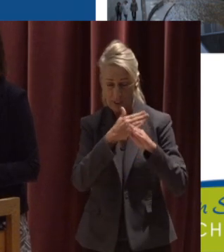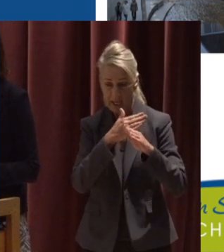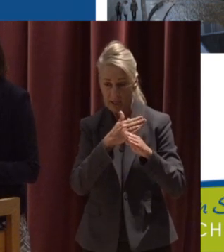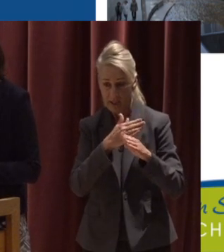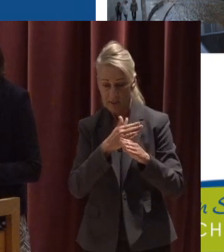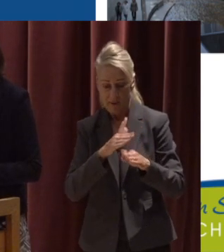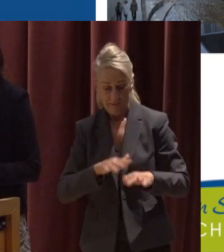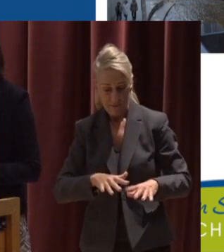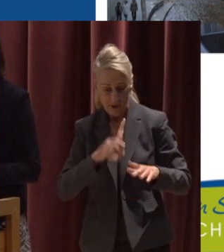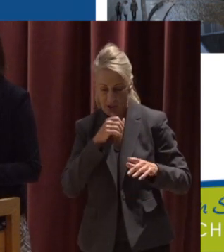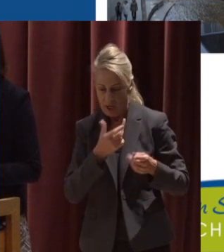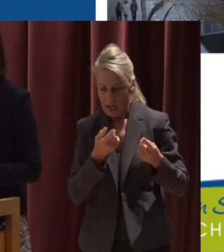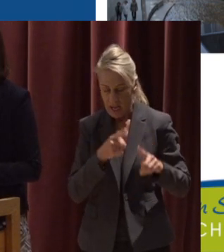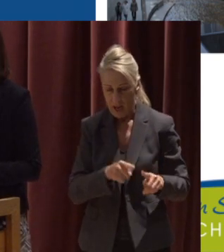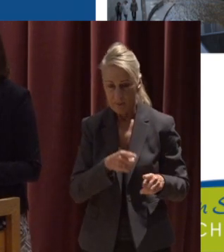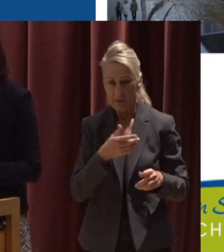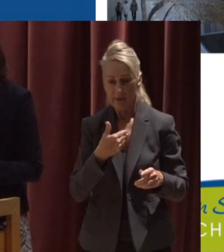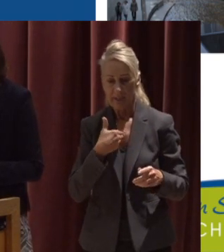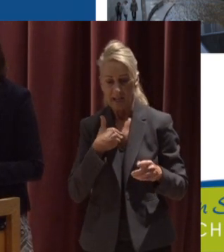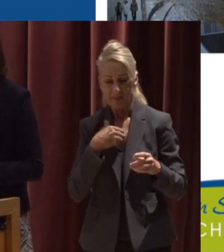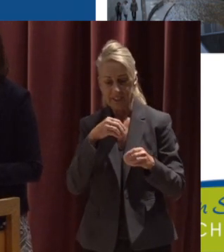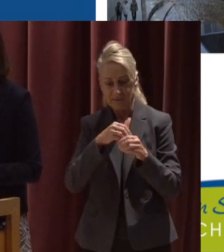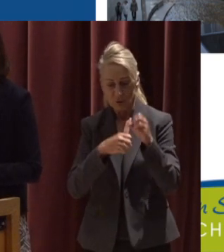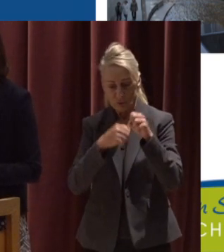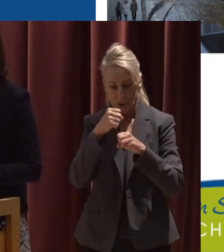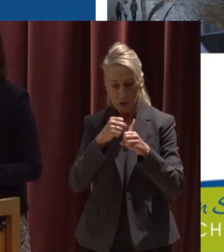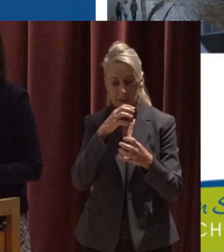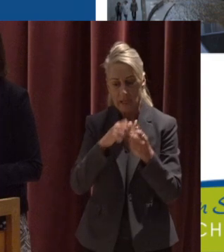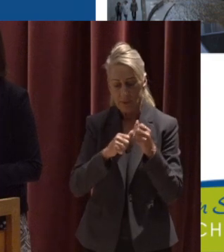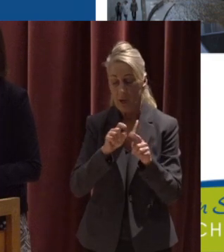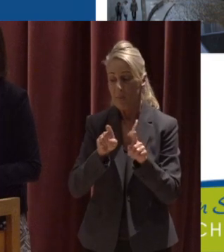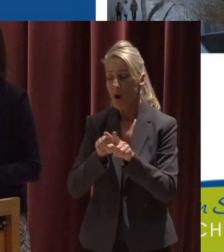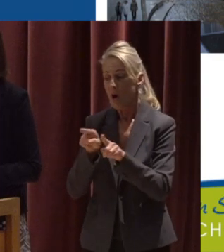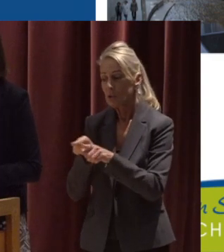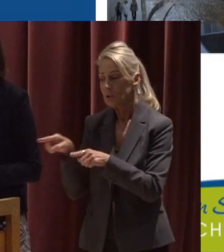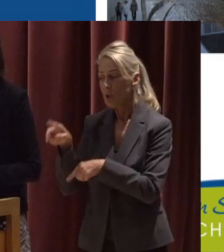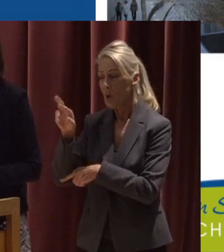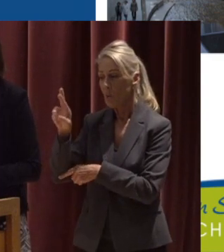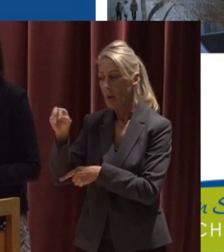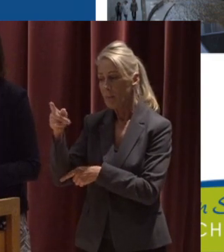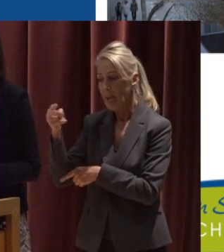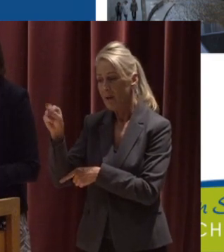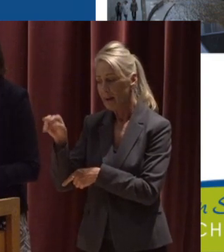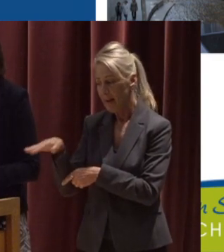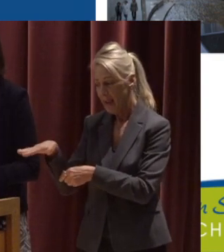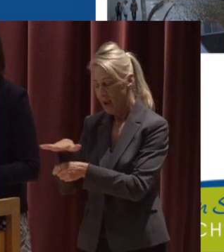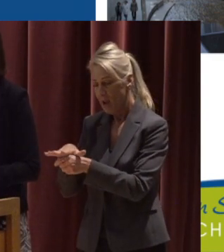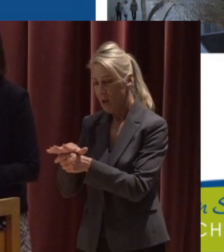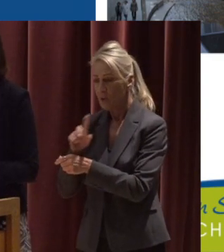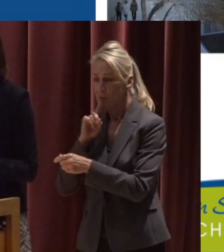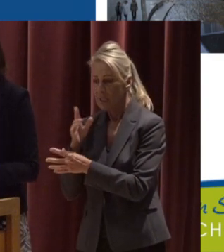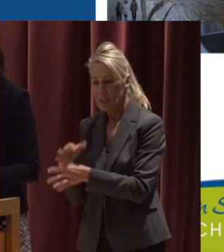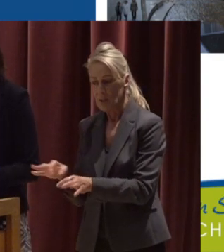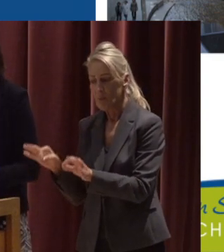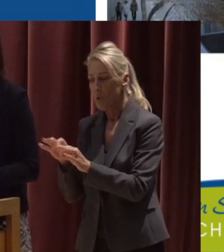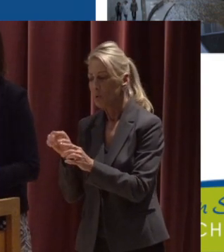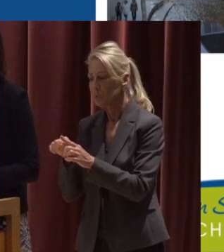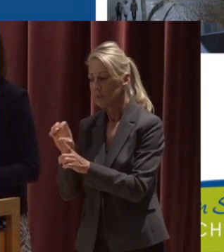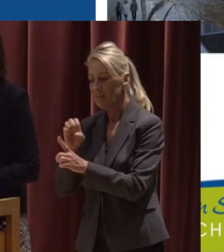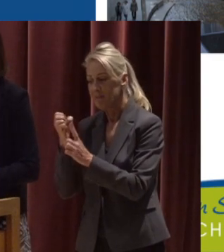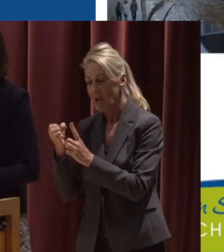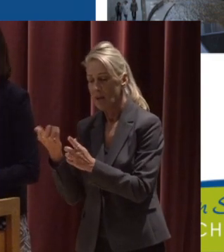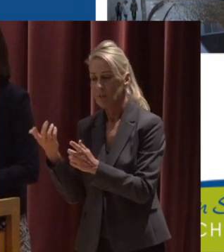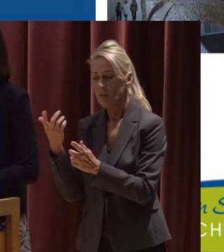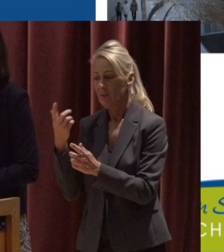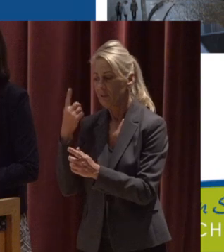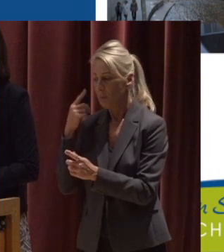not occurring, not having infrastructure damage But also to acknowledge that riparian areas are extremely important to our environment To people, to